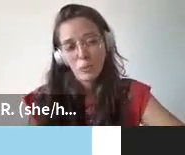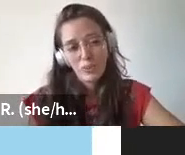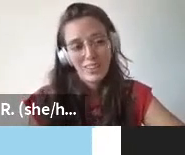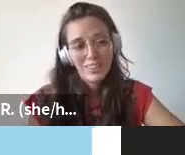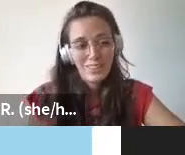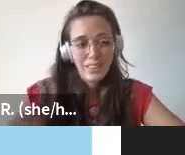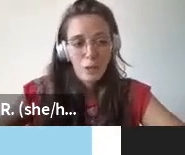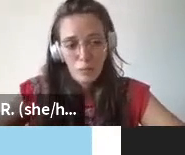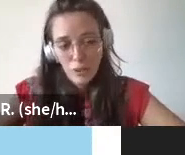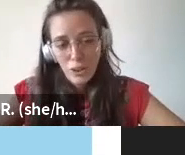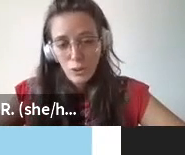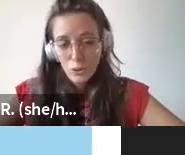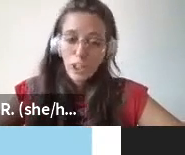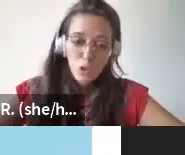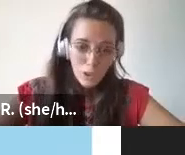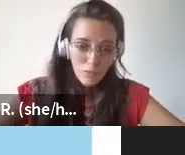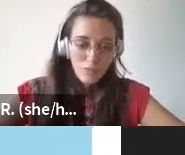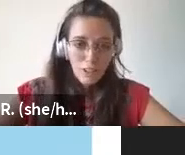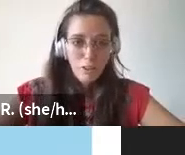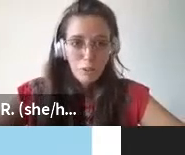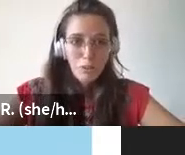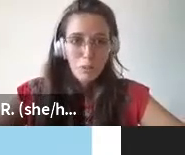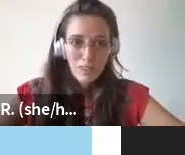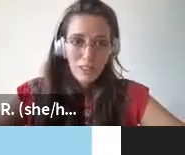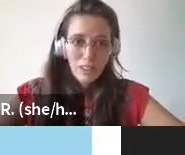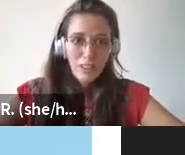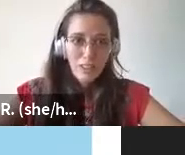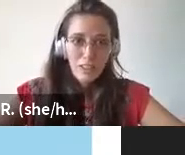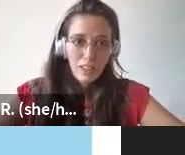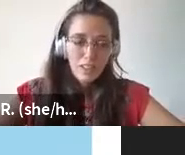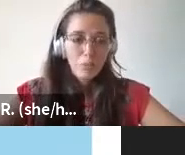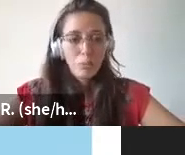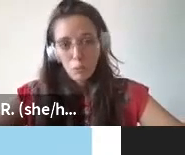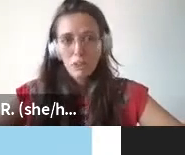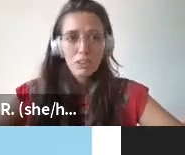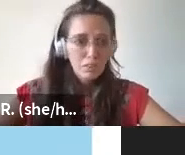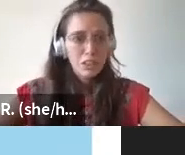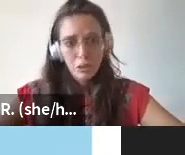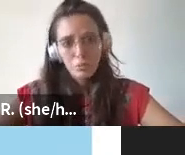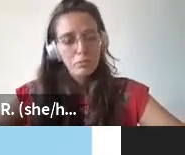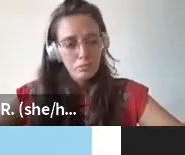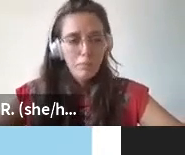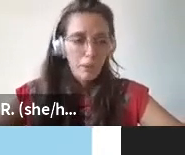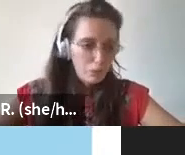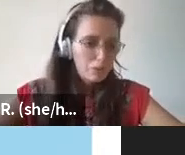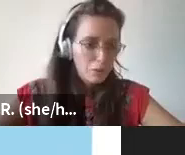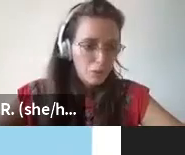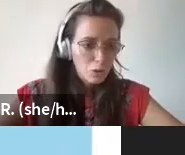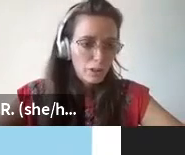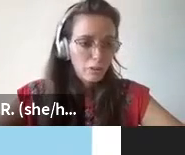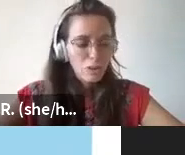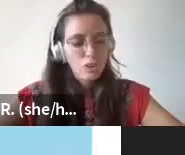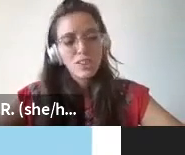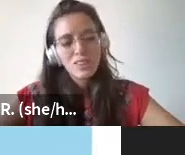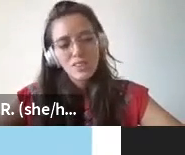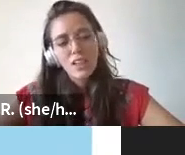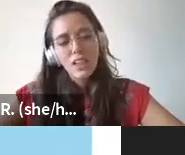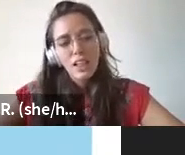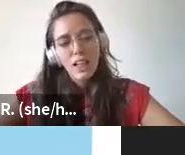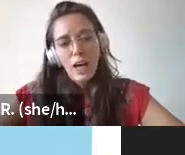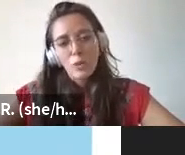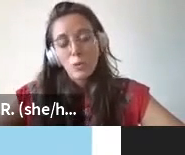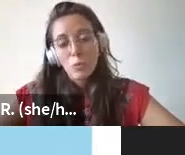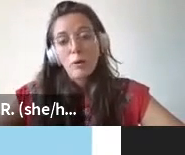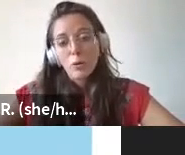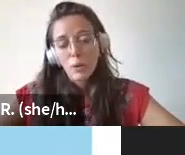so this is facebook standing up to a country government basically and a relatively powerful country government